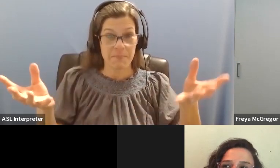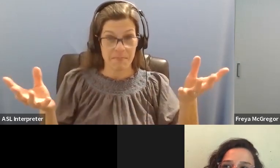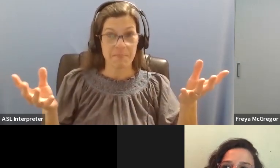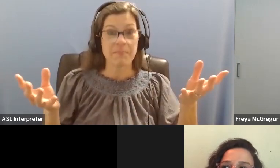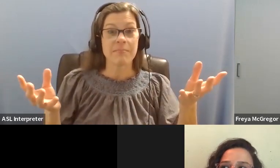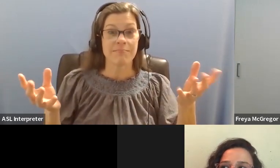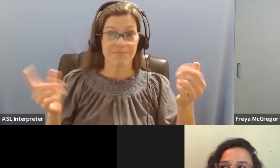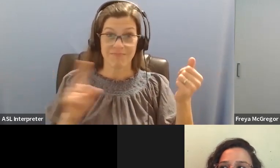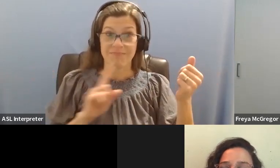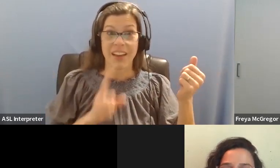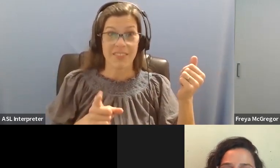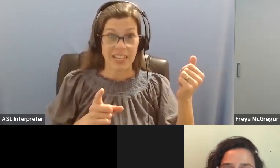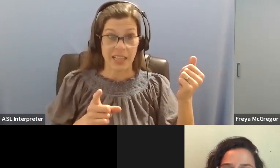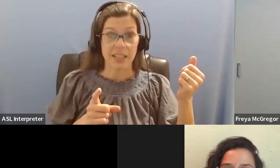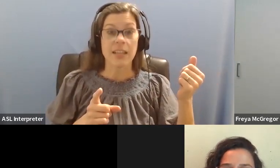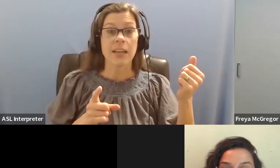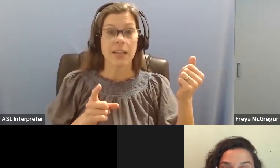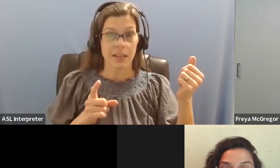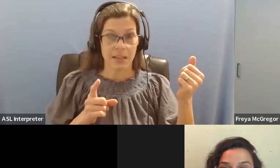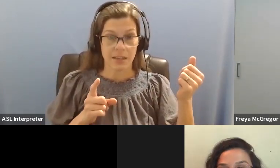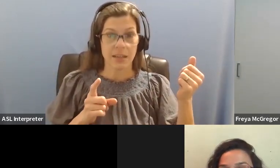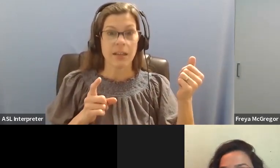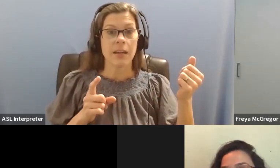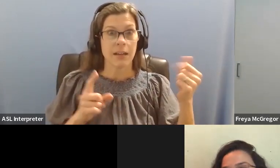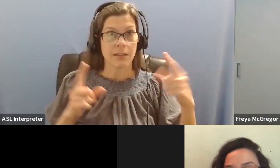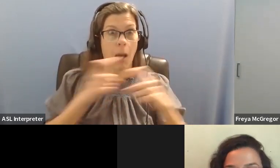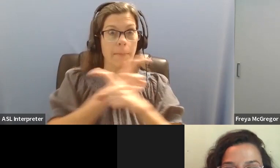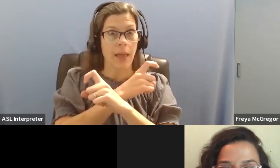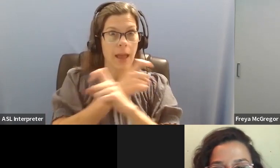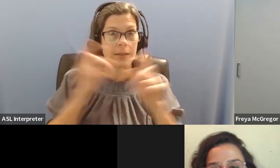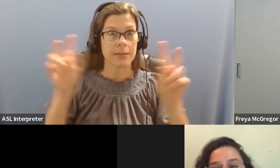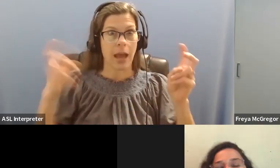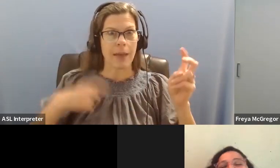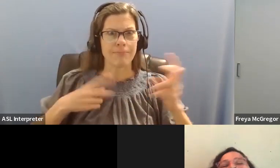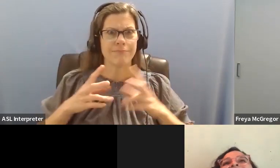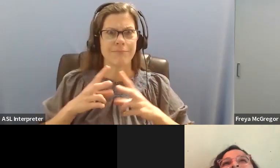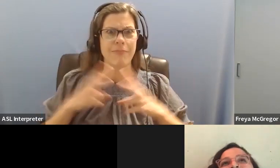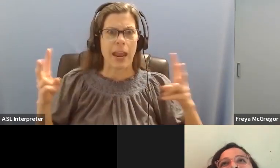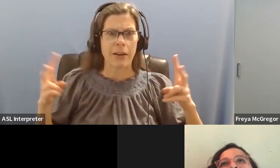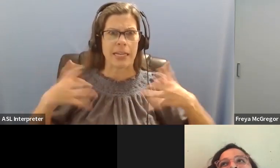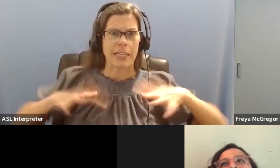definitely a complex topic, and I'm very nervous, actually.